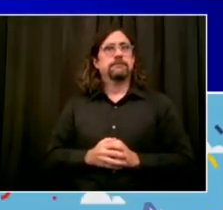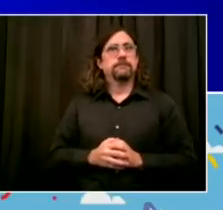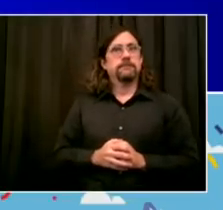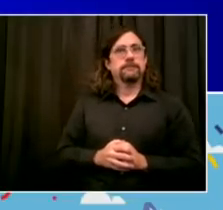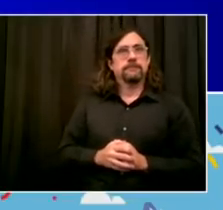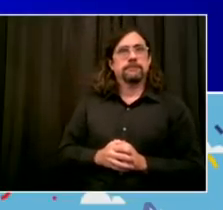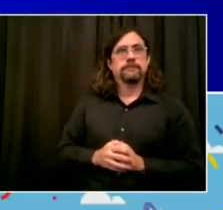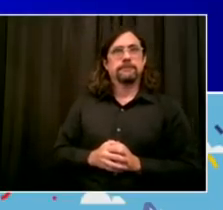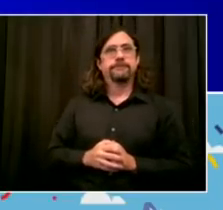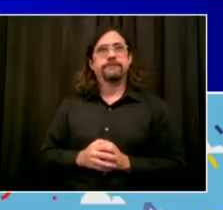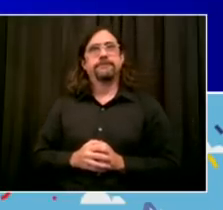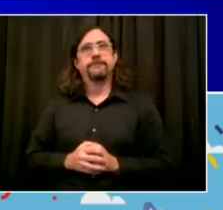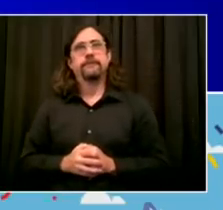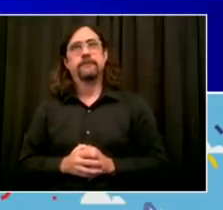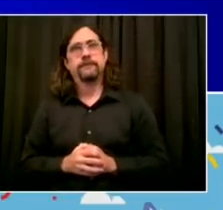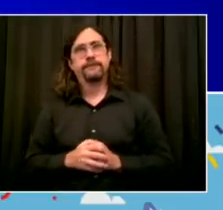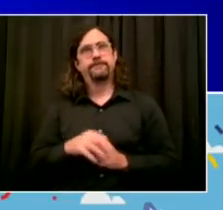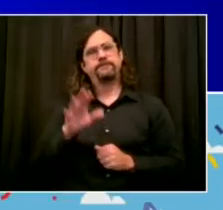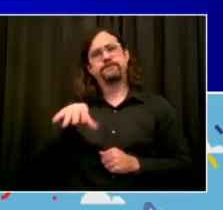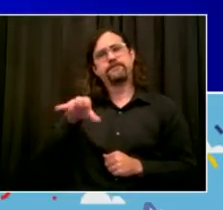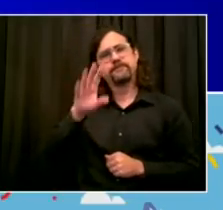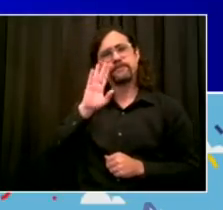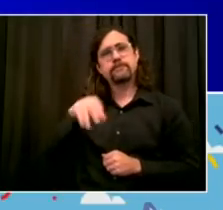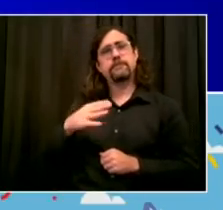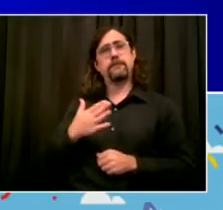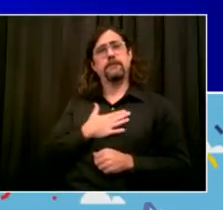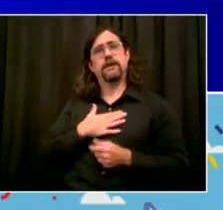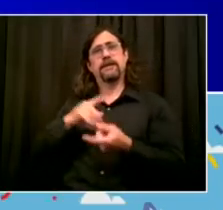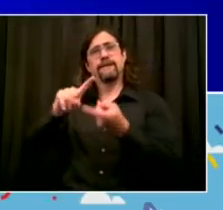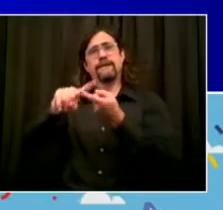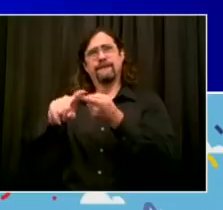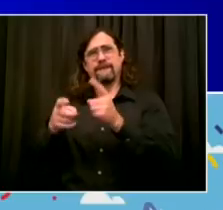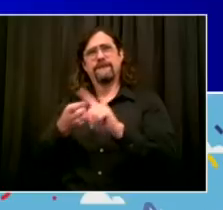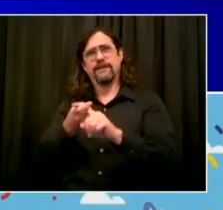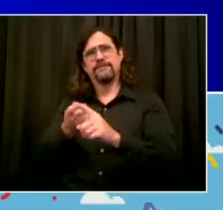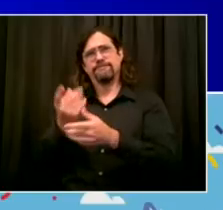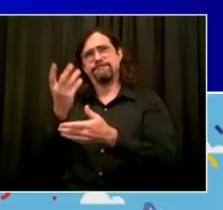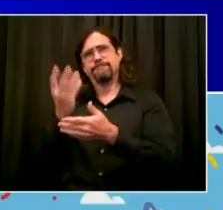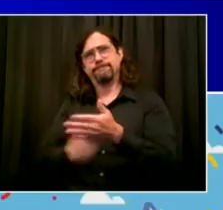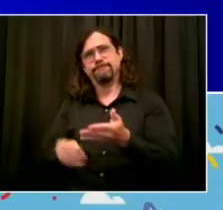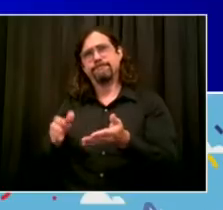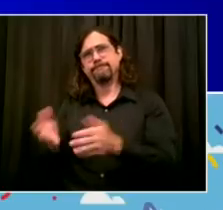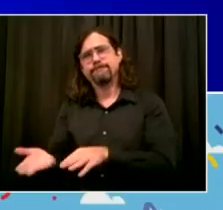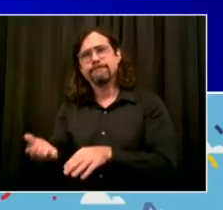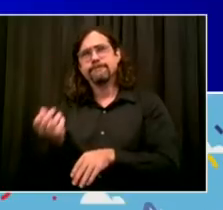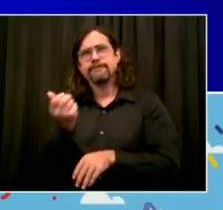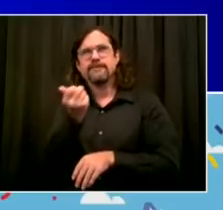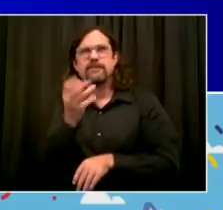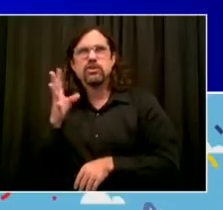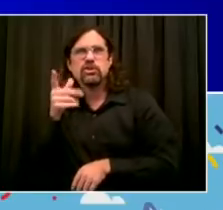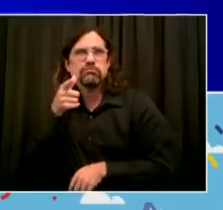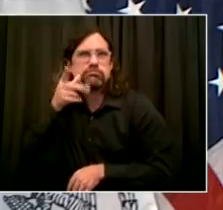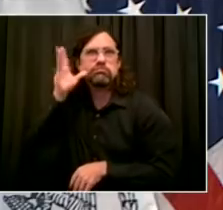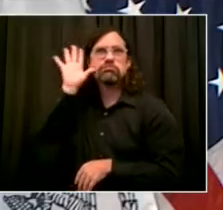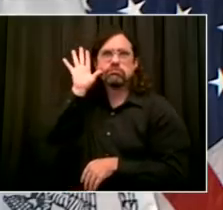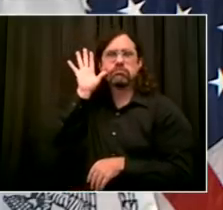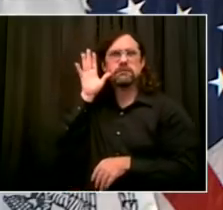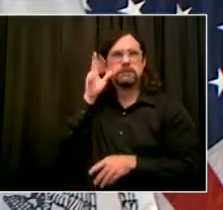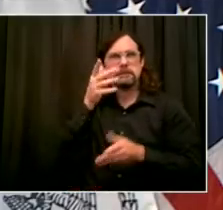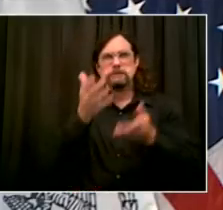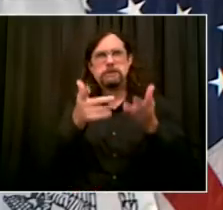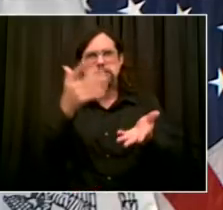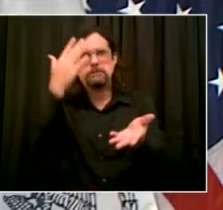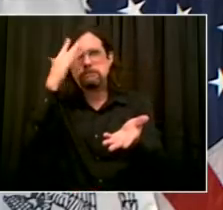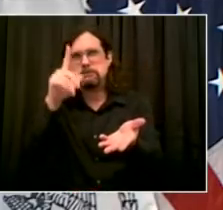Yorkers probably haven't heard of him, but if you come from Brooklyn, and particularly if come from Carroll Gardens and the neighborhoods around it, you probably have heard